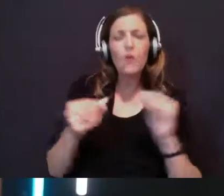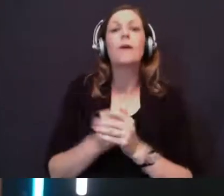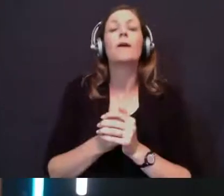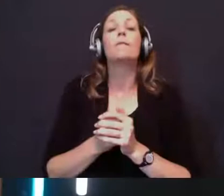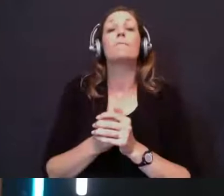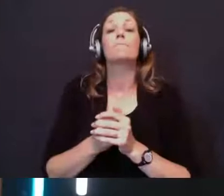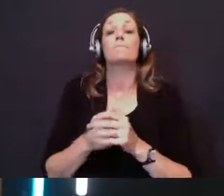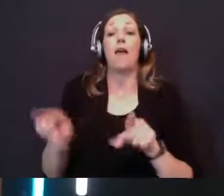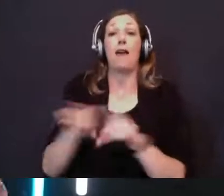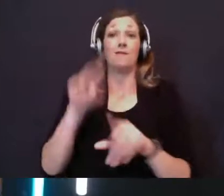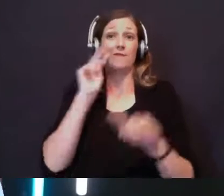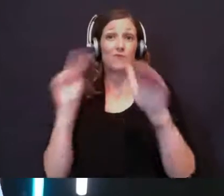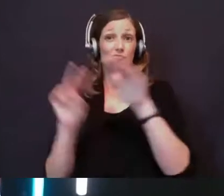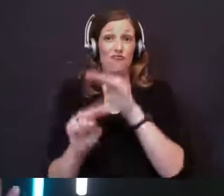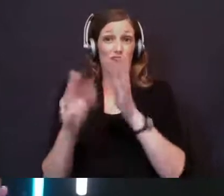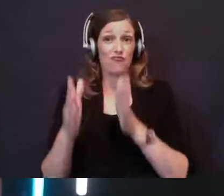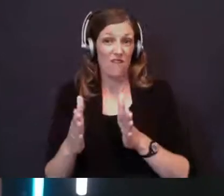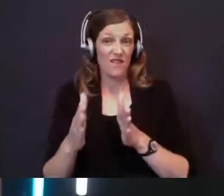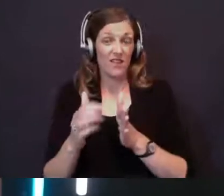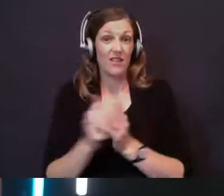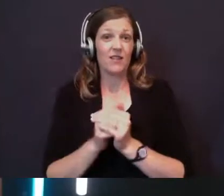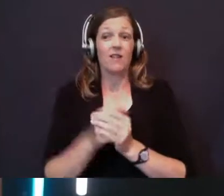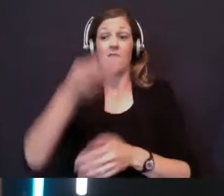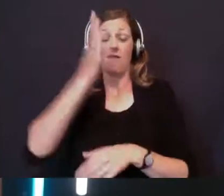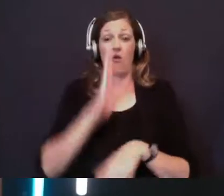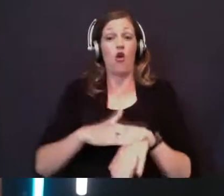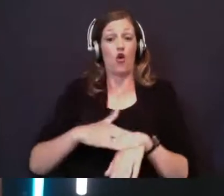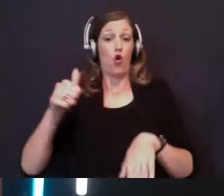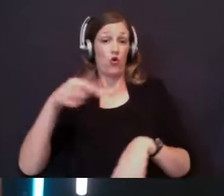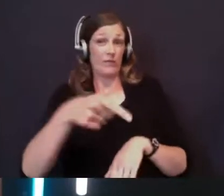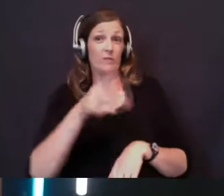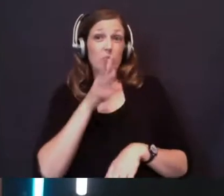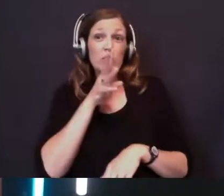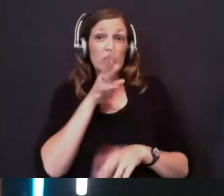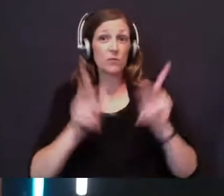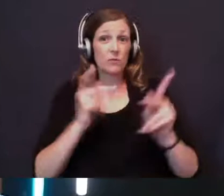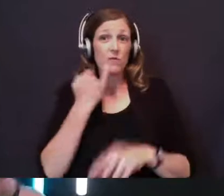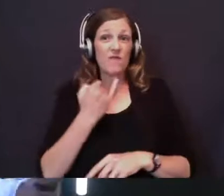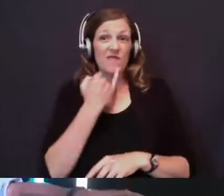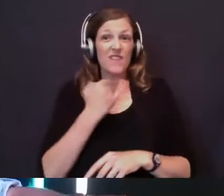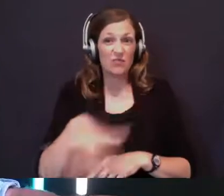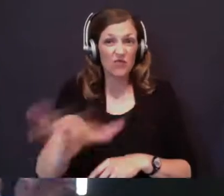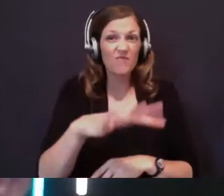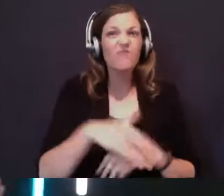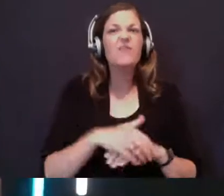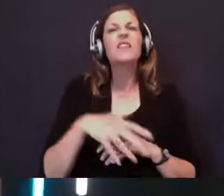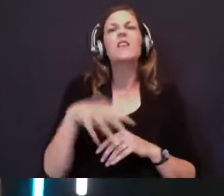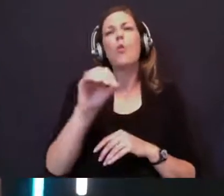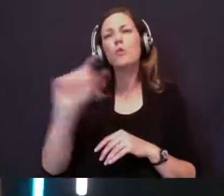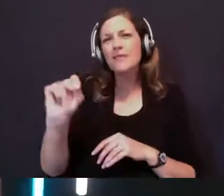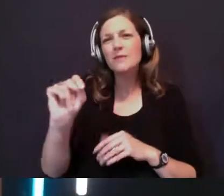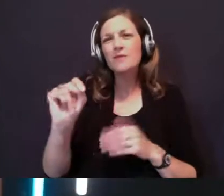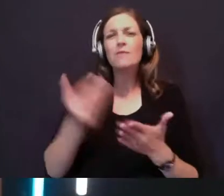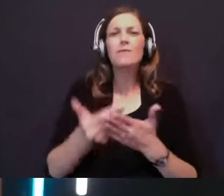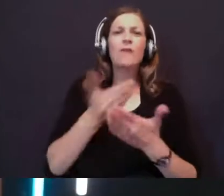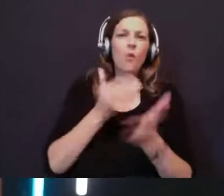prophet of God, God is the one who called him to speak to the people of Israel. So this, in the Old Testament, this was before they